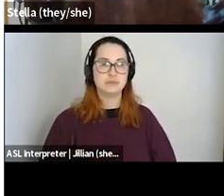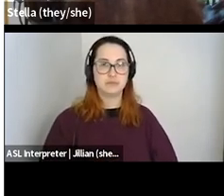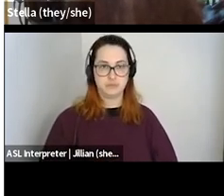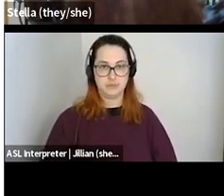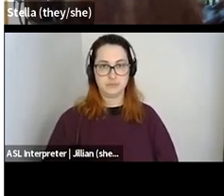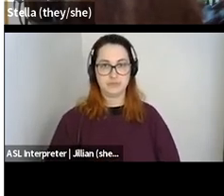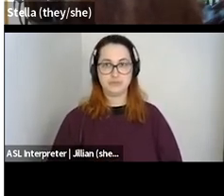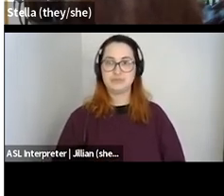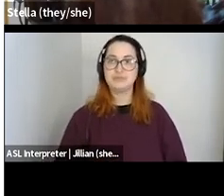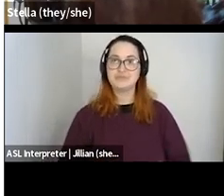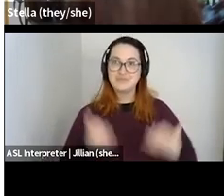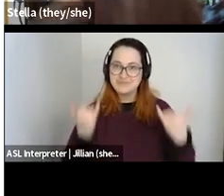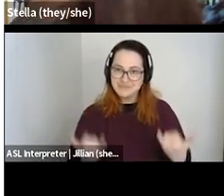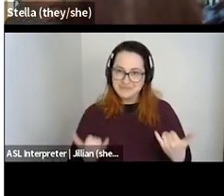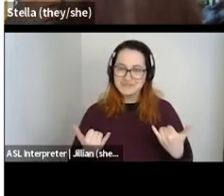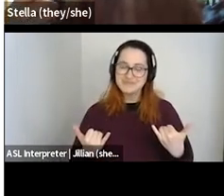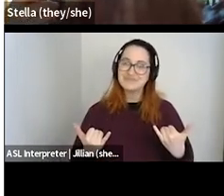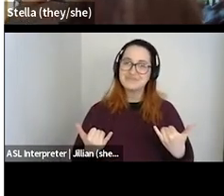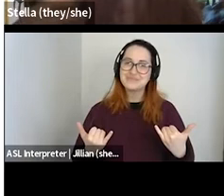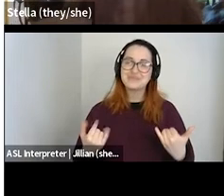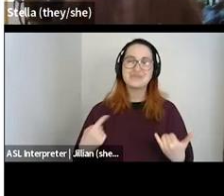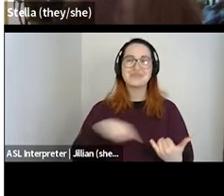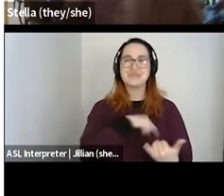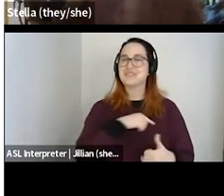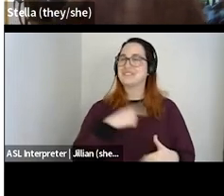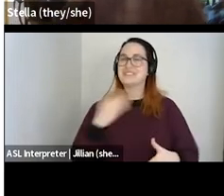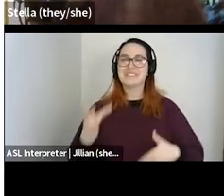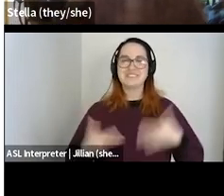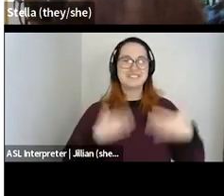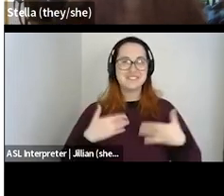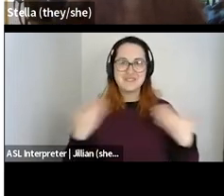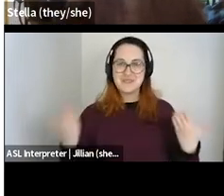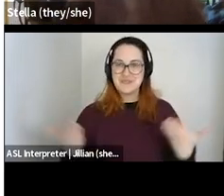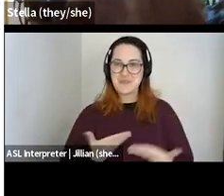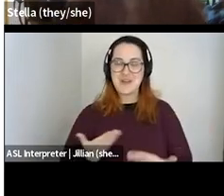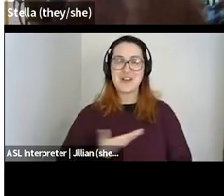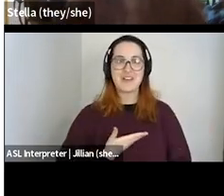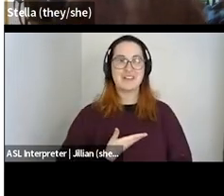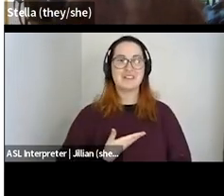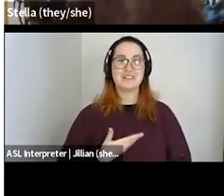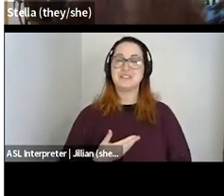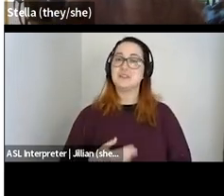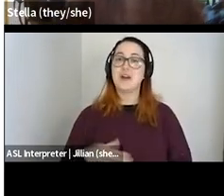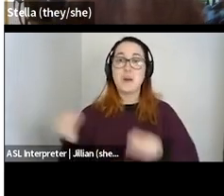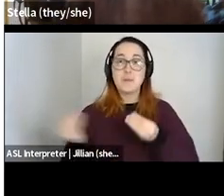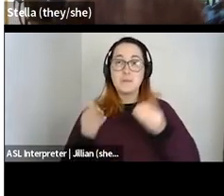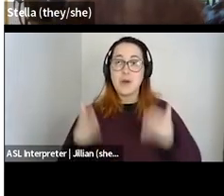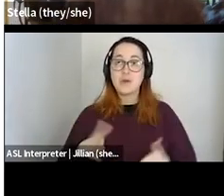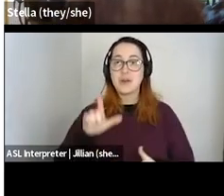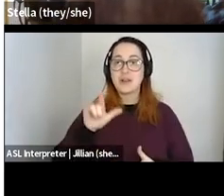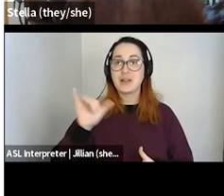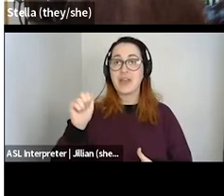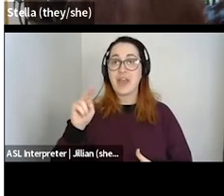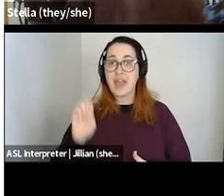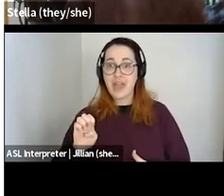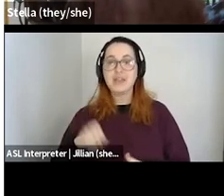And without further ado, we are so excited to welcome our moderator, Leanne Khoury, and our speakers,